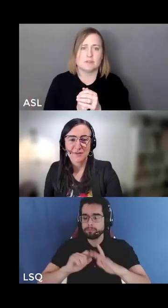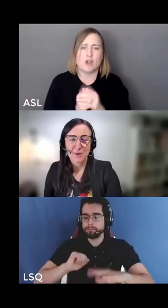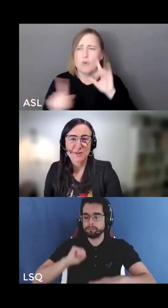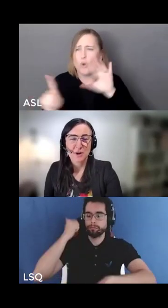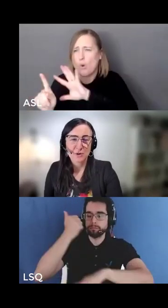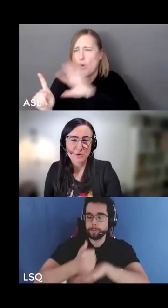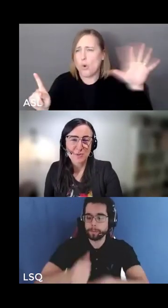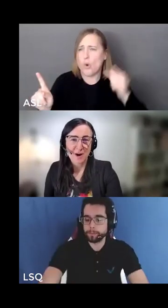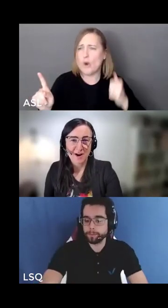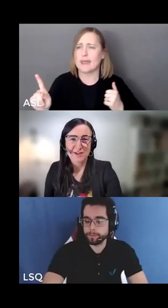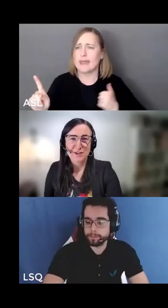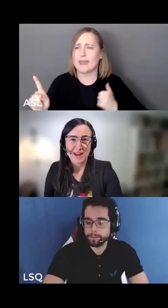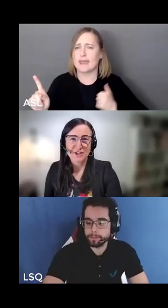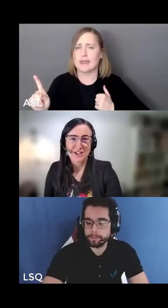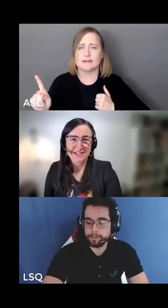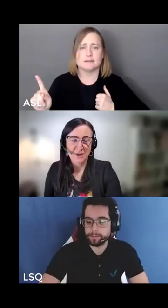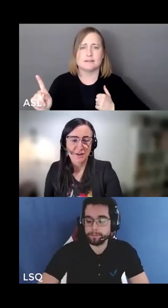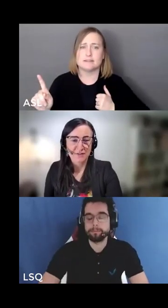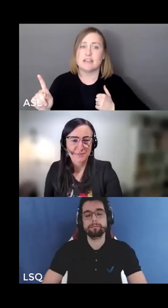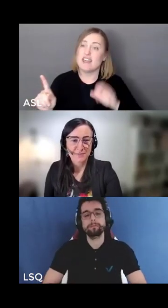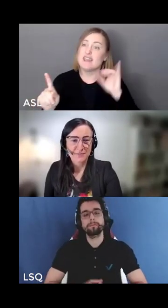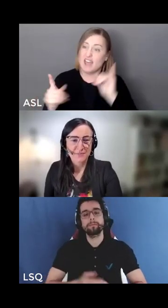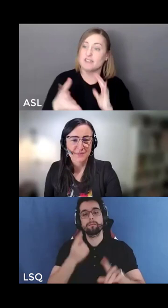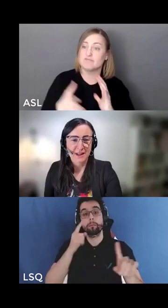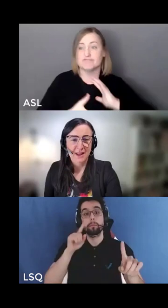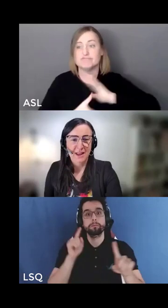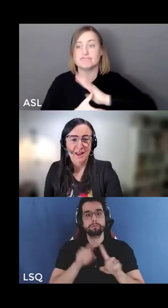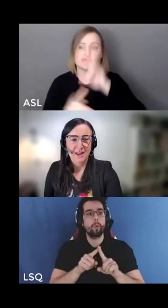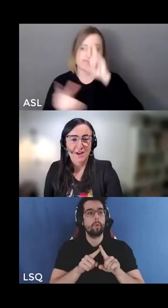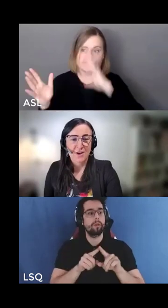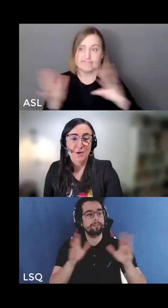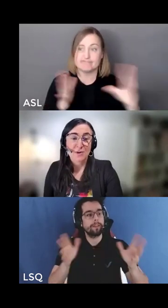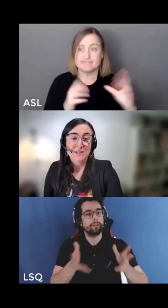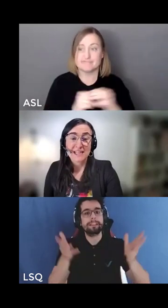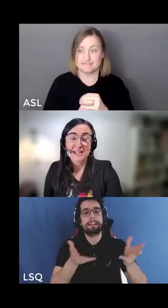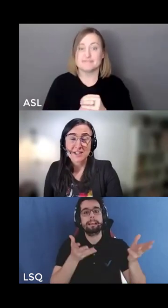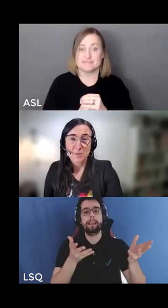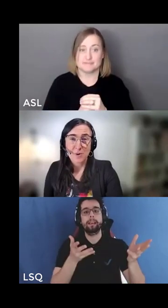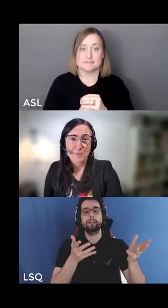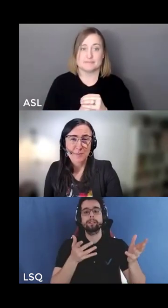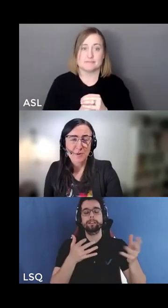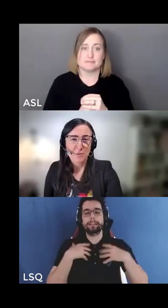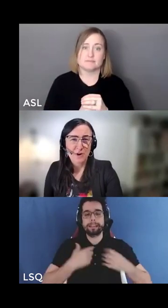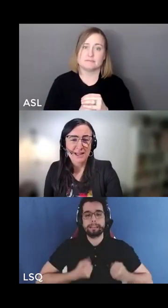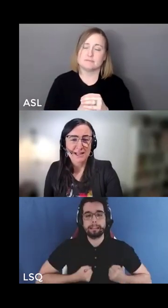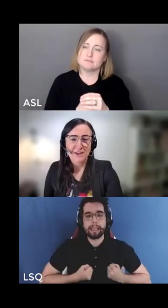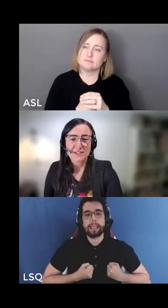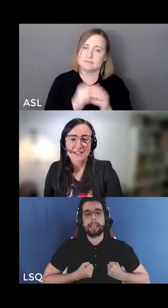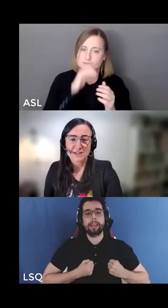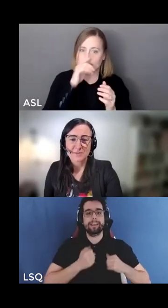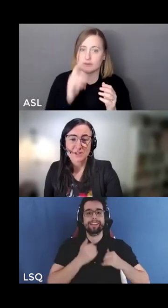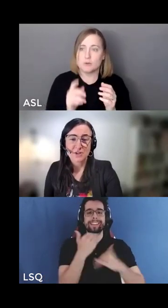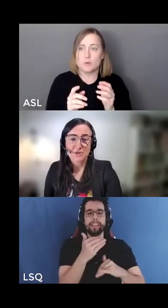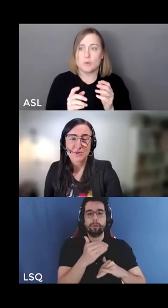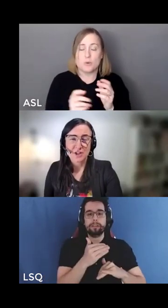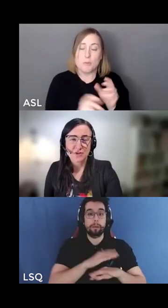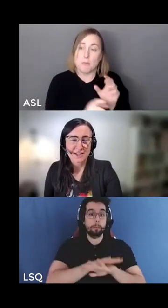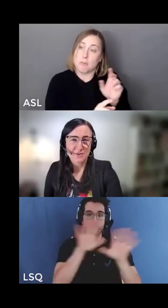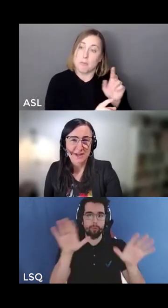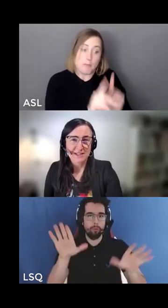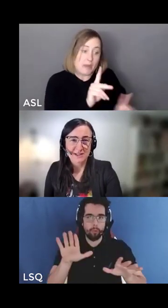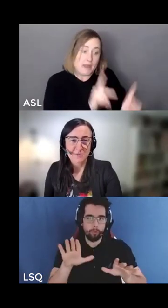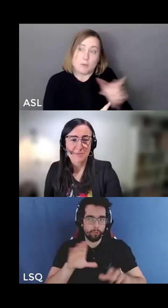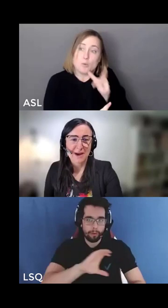country forms a crucial part of the strategy itself. We're seeking to support people working in health systems to